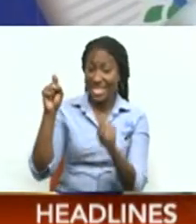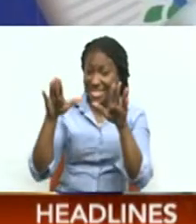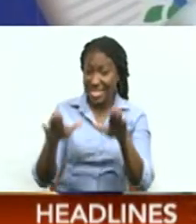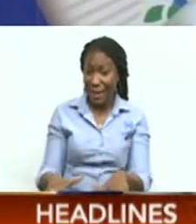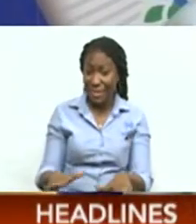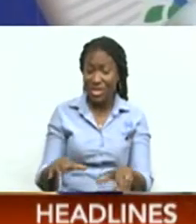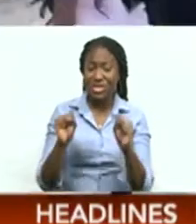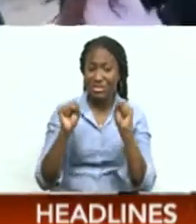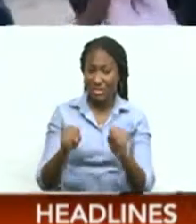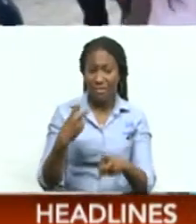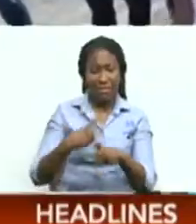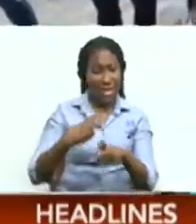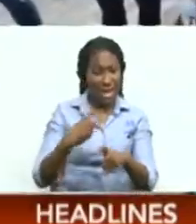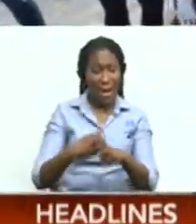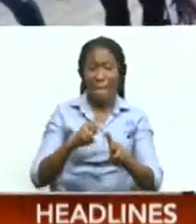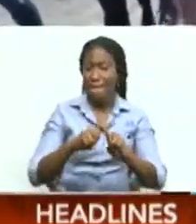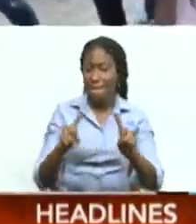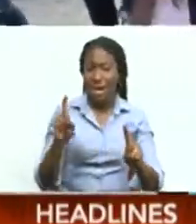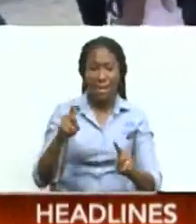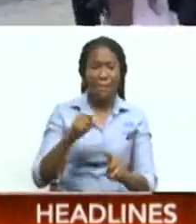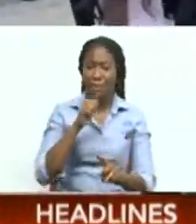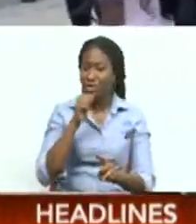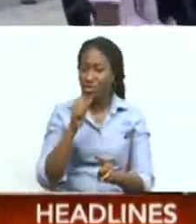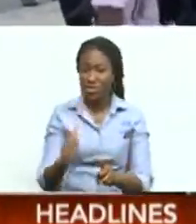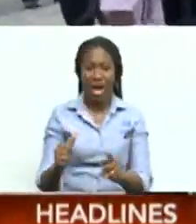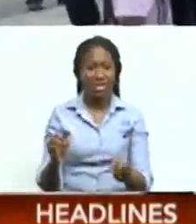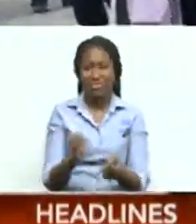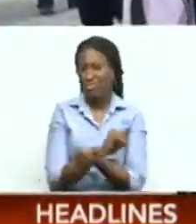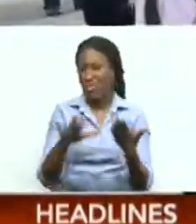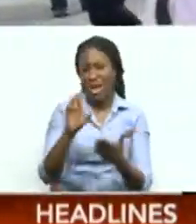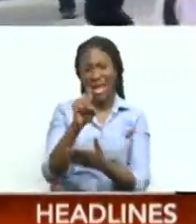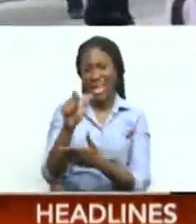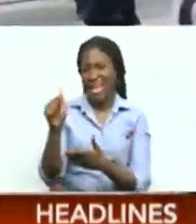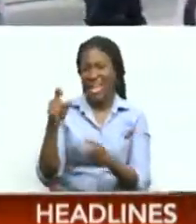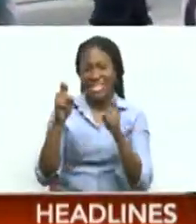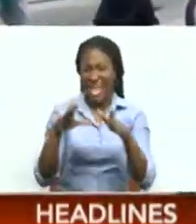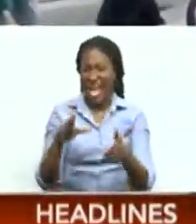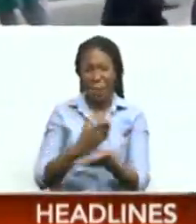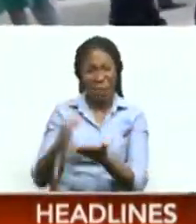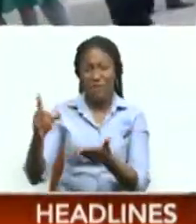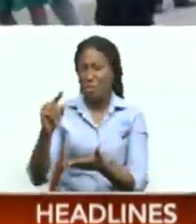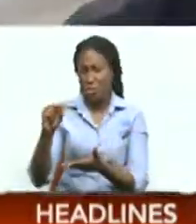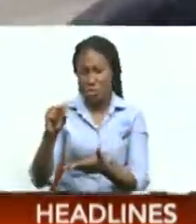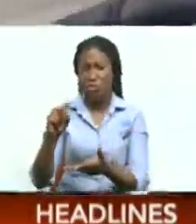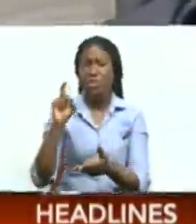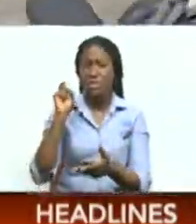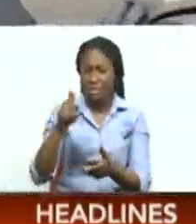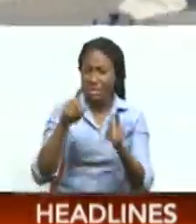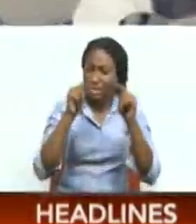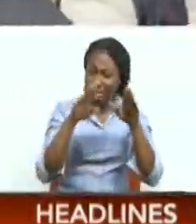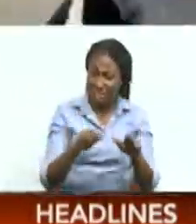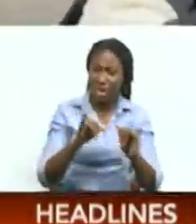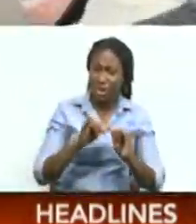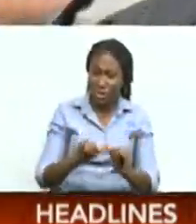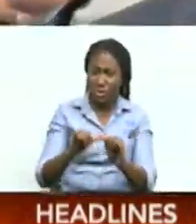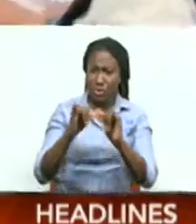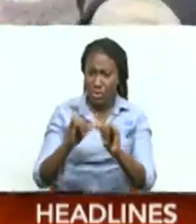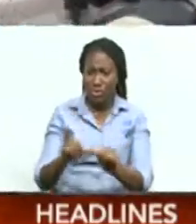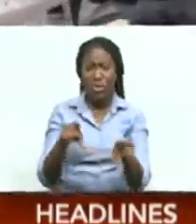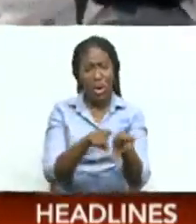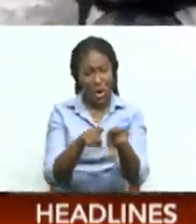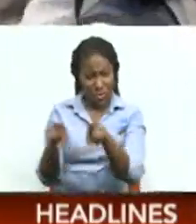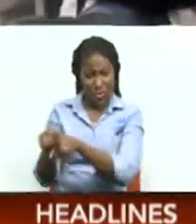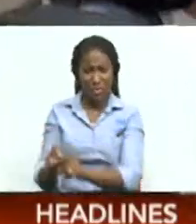is tedious, it should not be abolished. Noting that continuous assessments should be utilized as